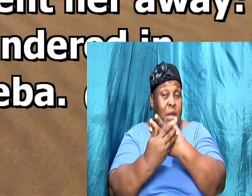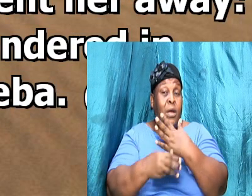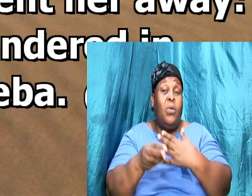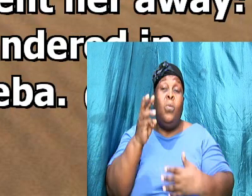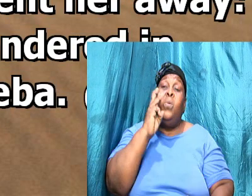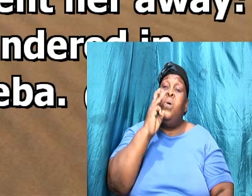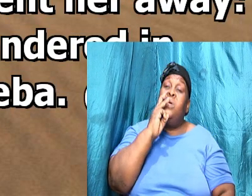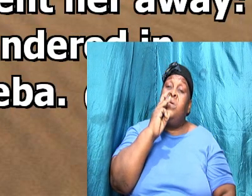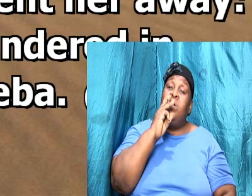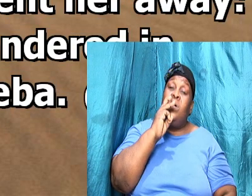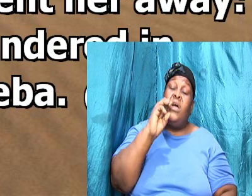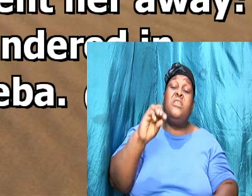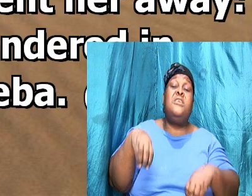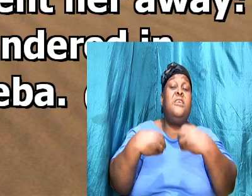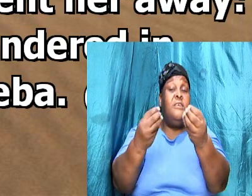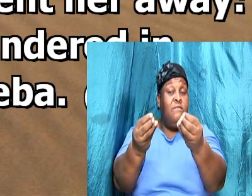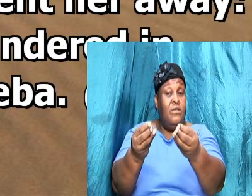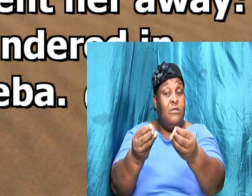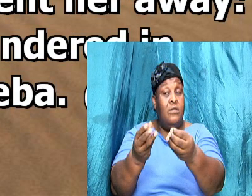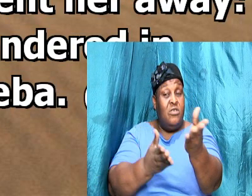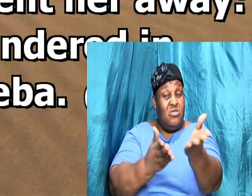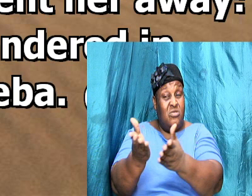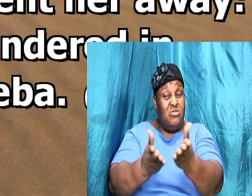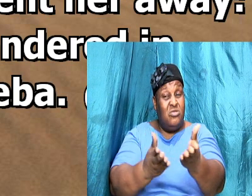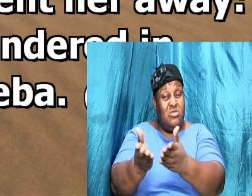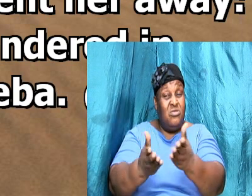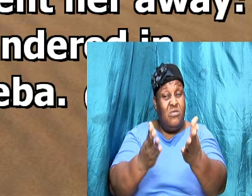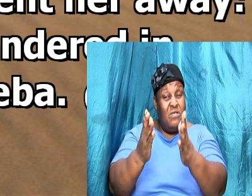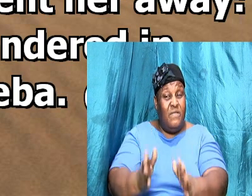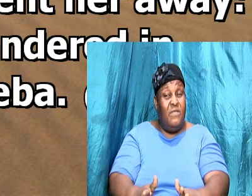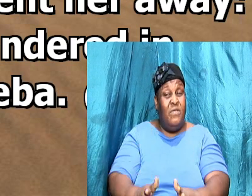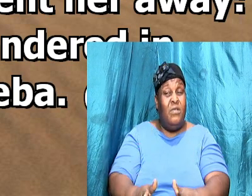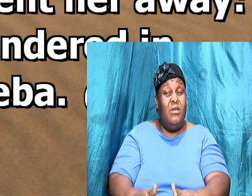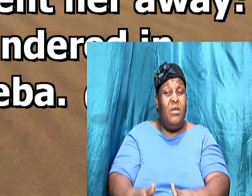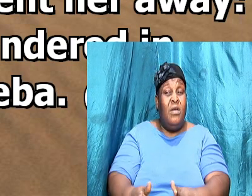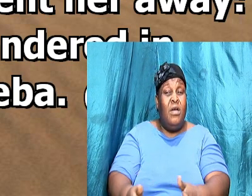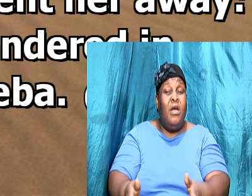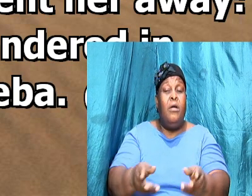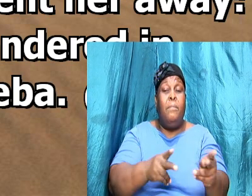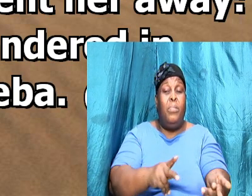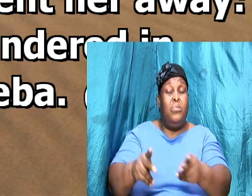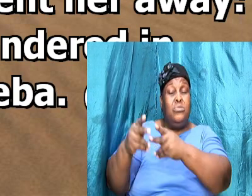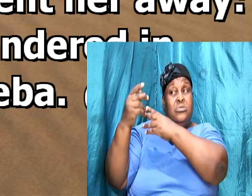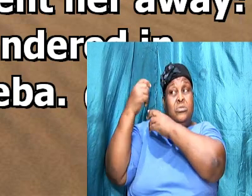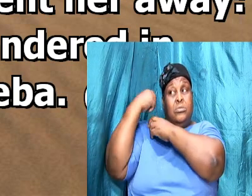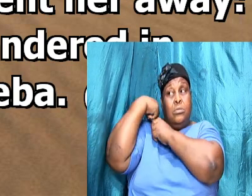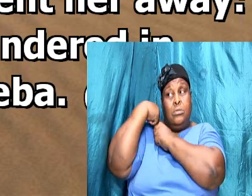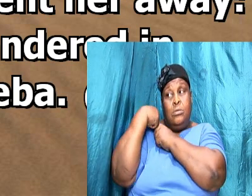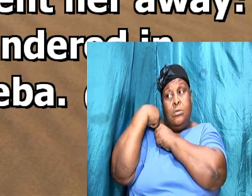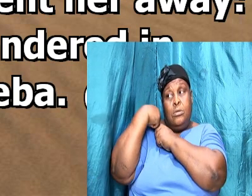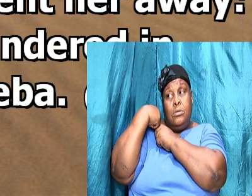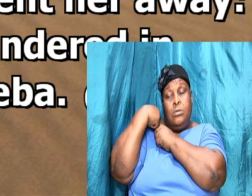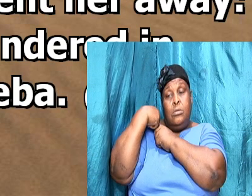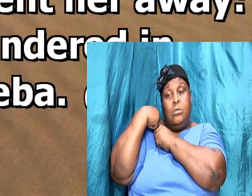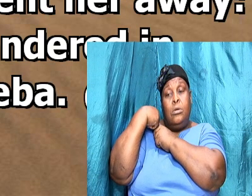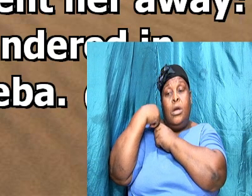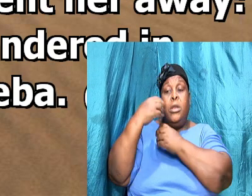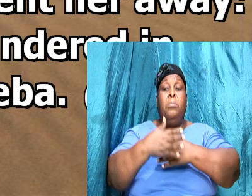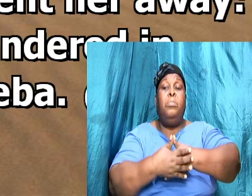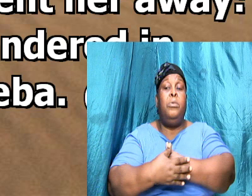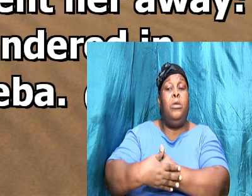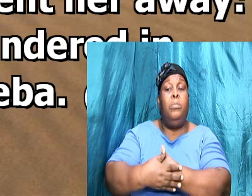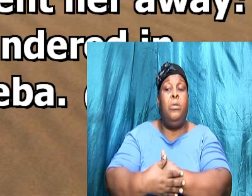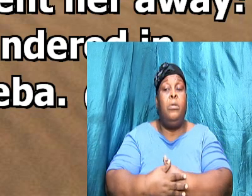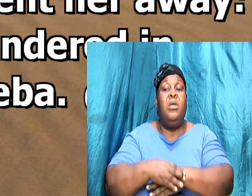gave it on to Agar put it on her shoulder and the child and sent her